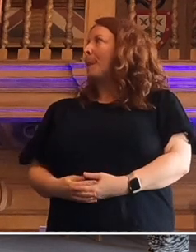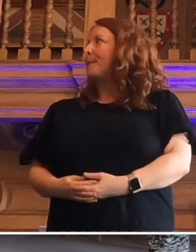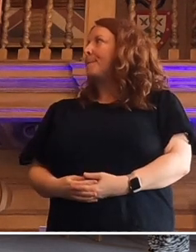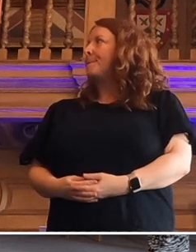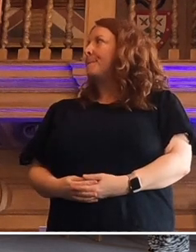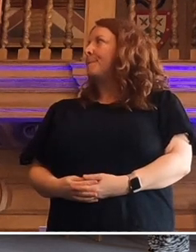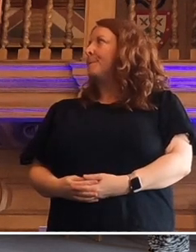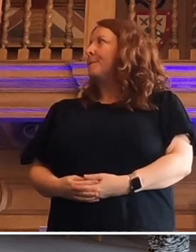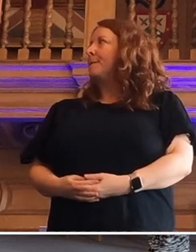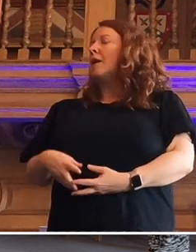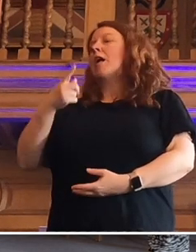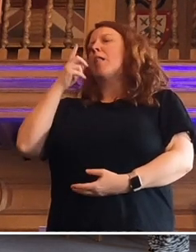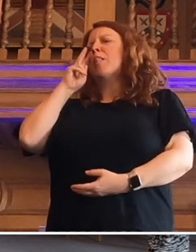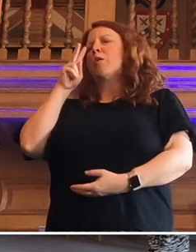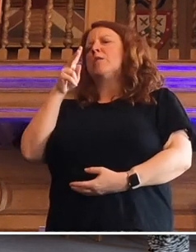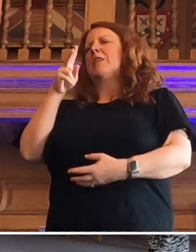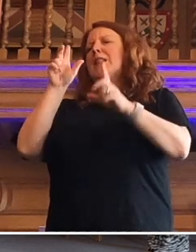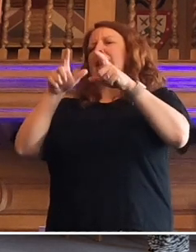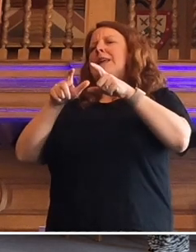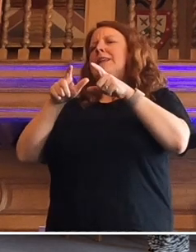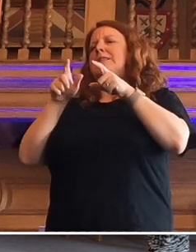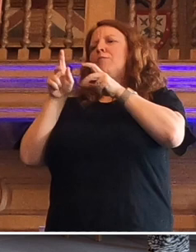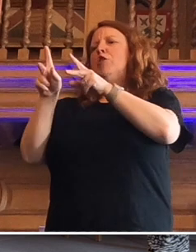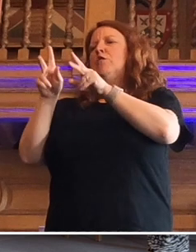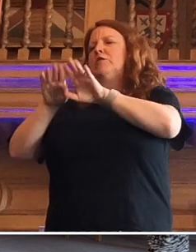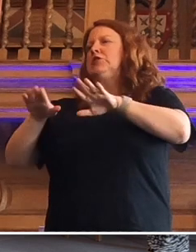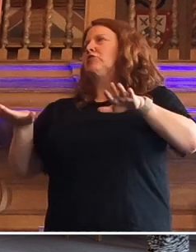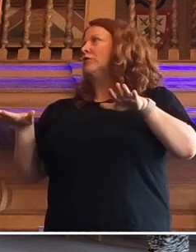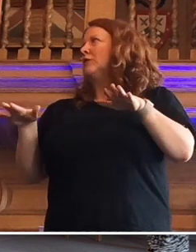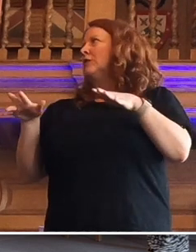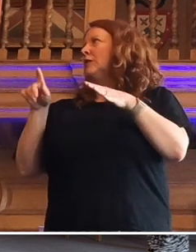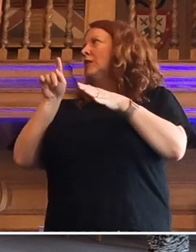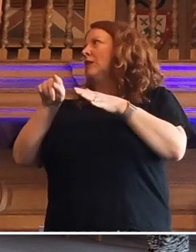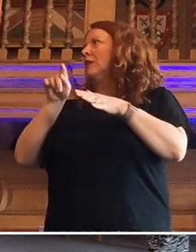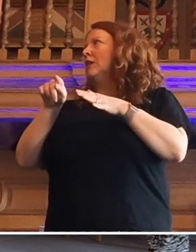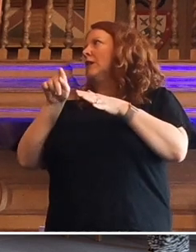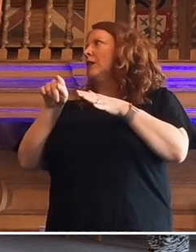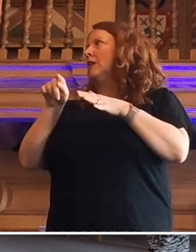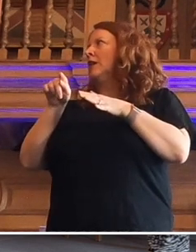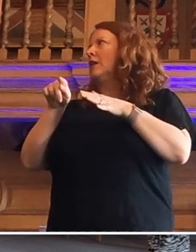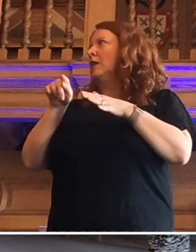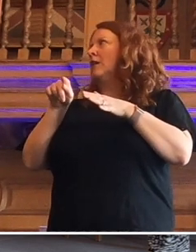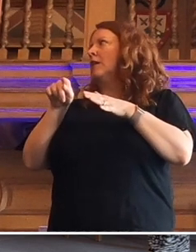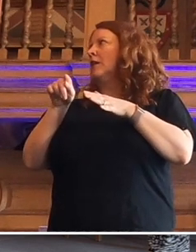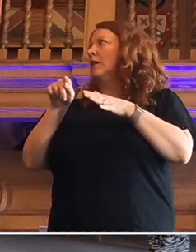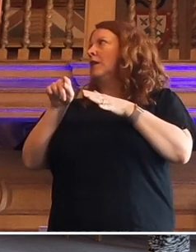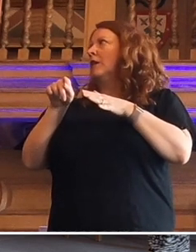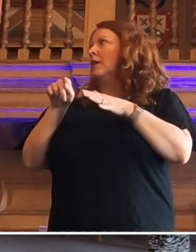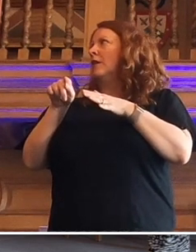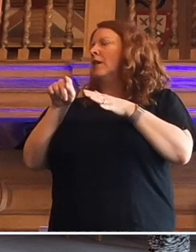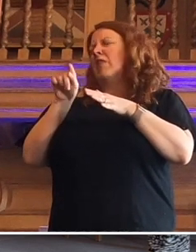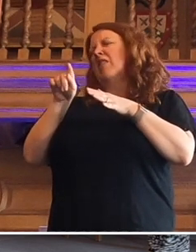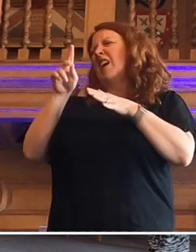Leeds approach for children, I looked hard, but it seems to me that could be described as proportionate